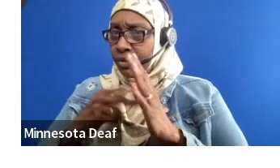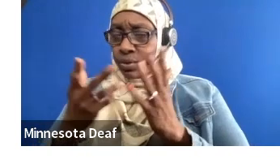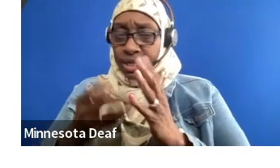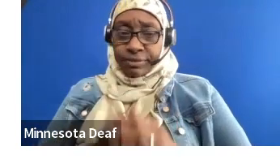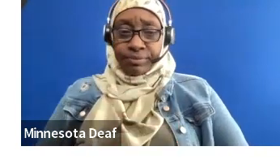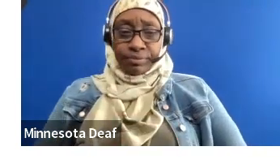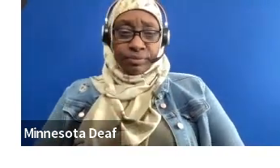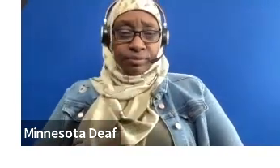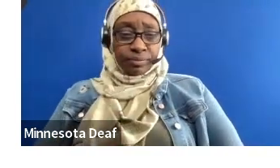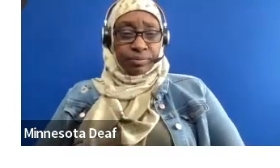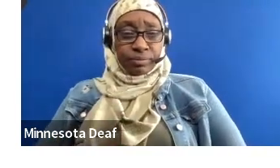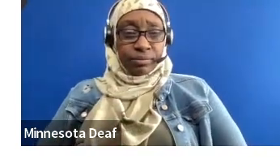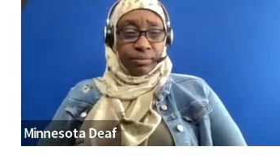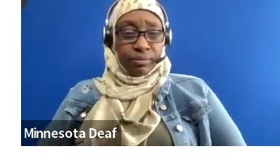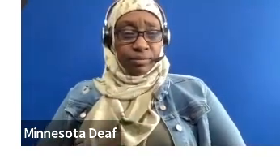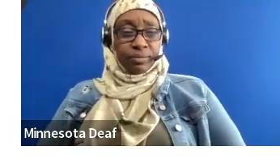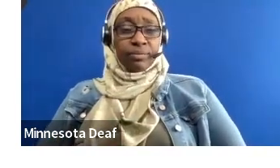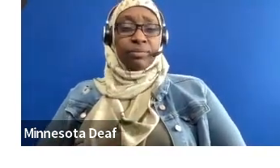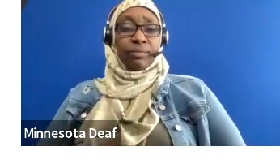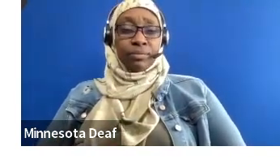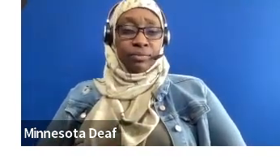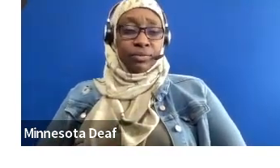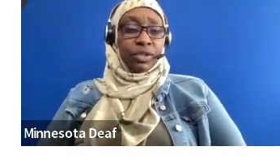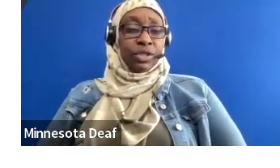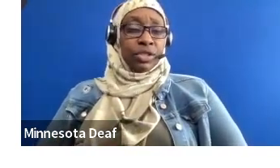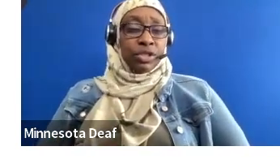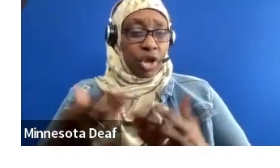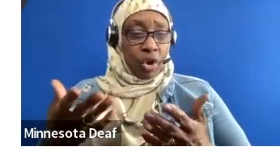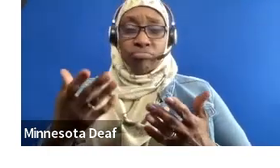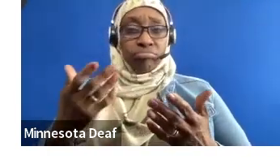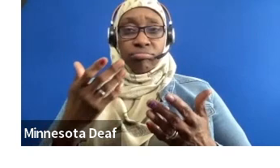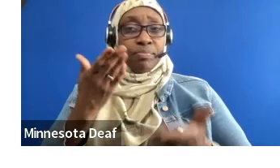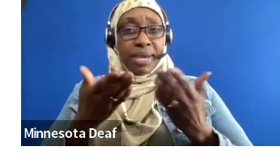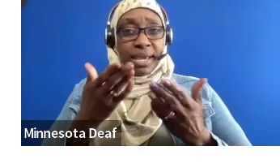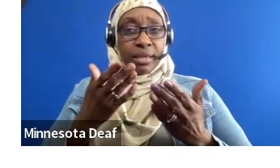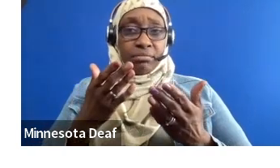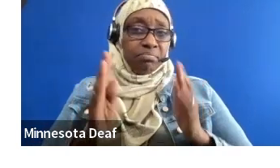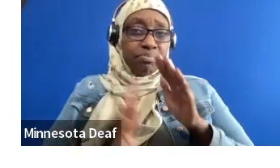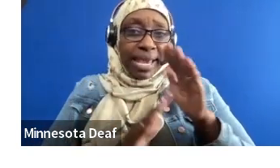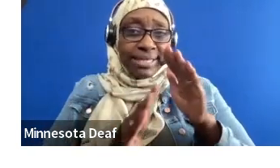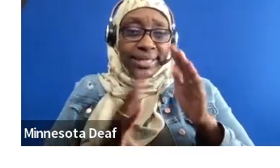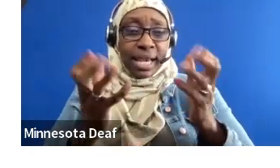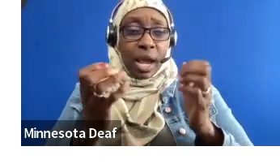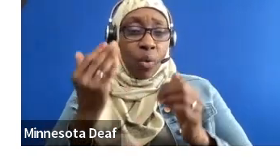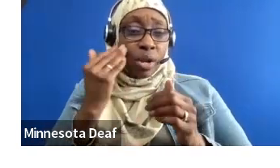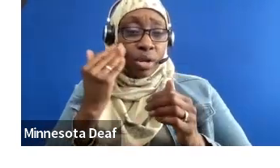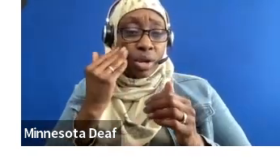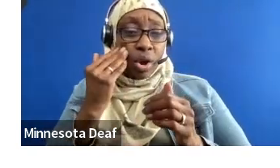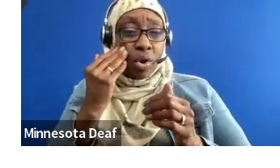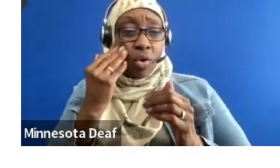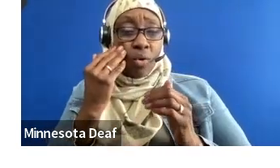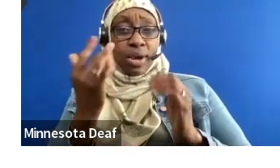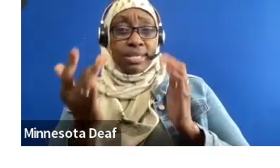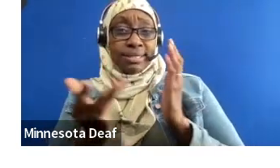technology coming with use to you? Yes, yeah. So I know that, you know, like I said, we really try to make our programs as accessible as possible.